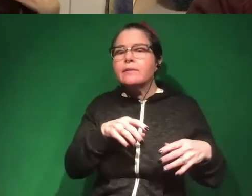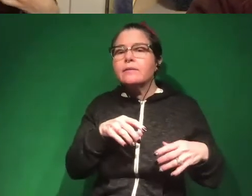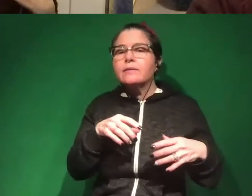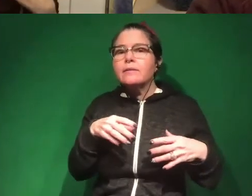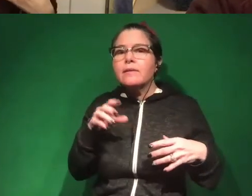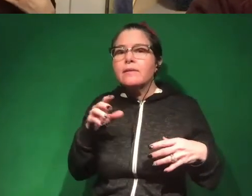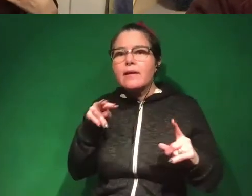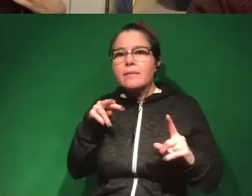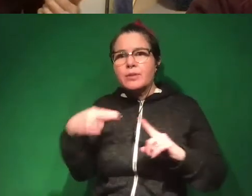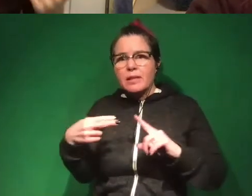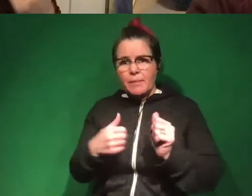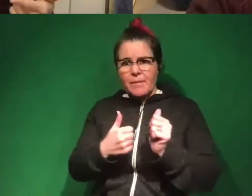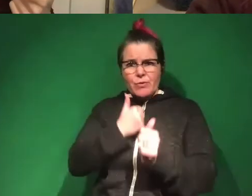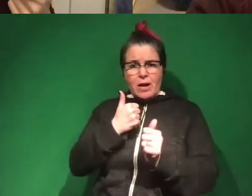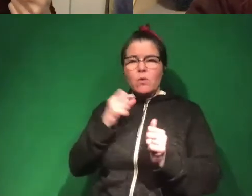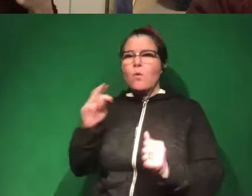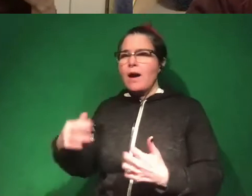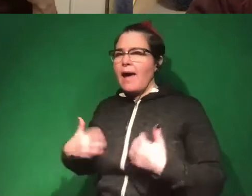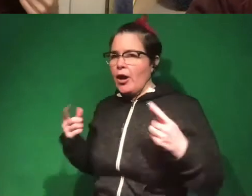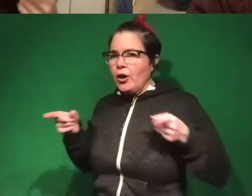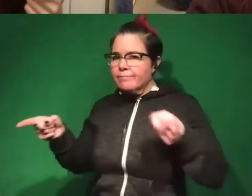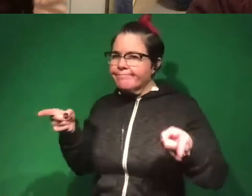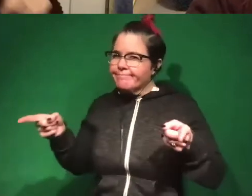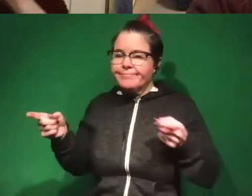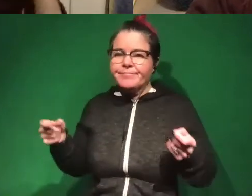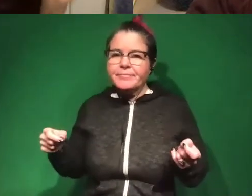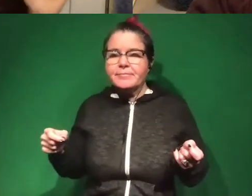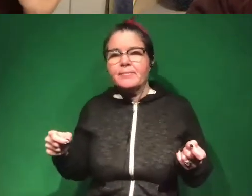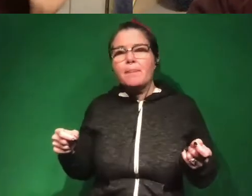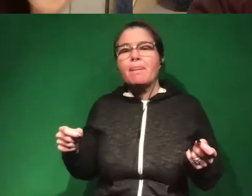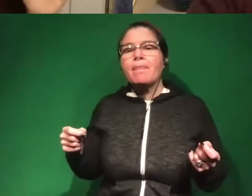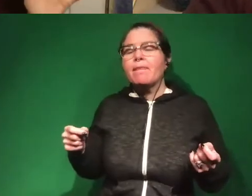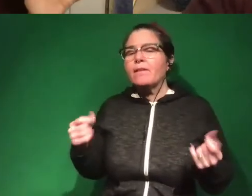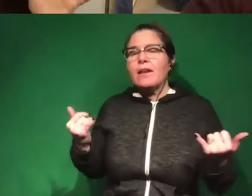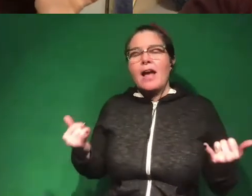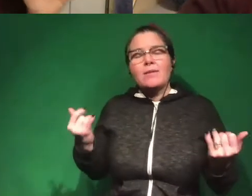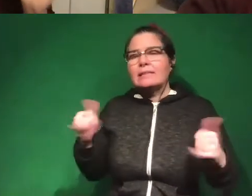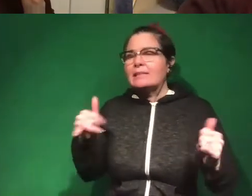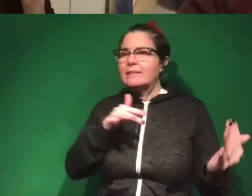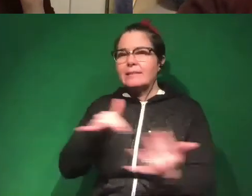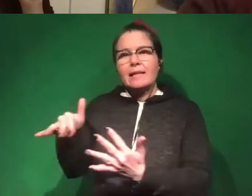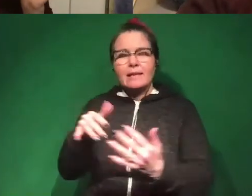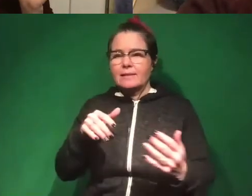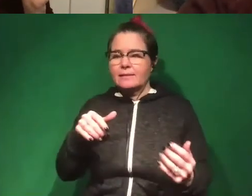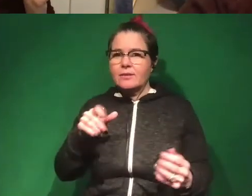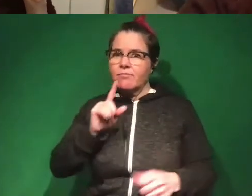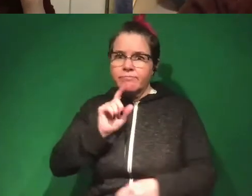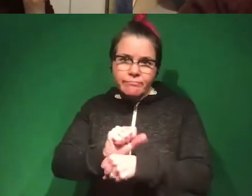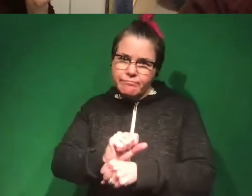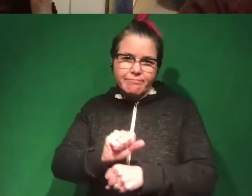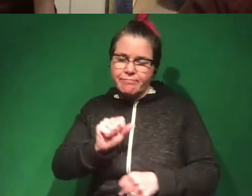of perceptions of threat, or it's anger. The thinking, and again, this is all, we're still studying this, the thinking